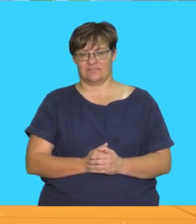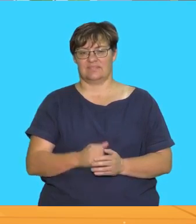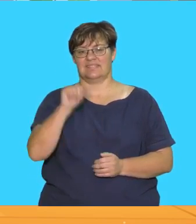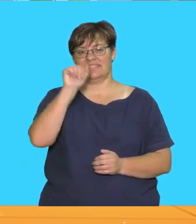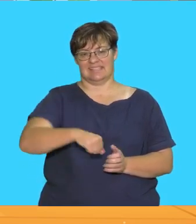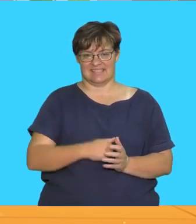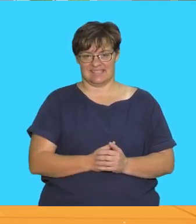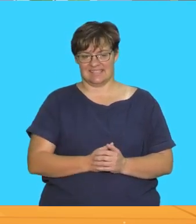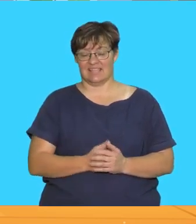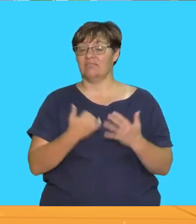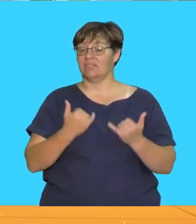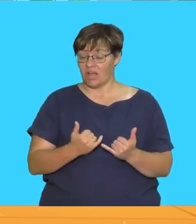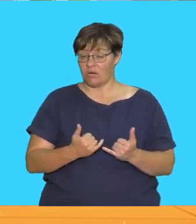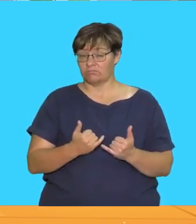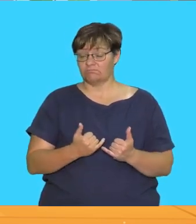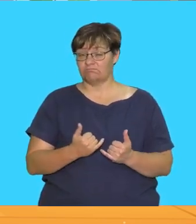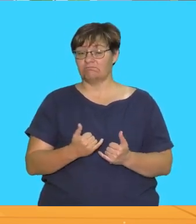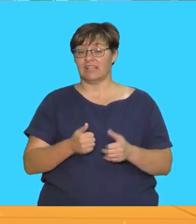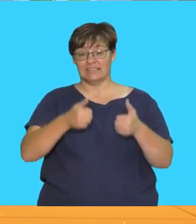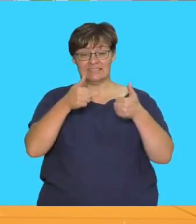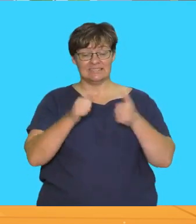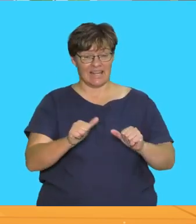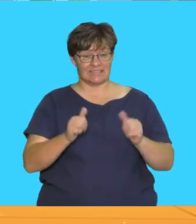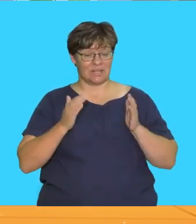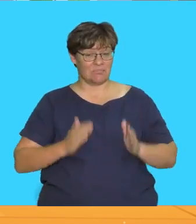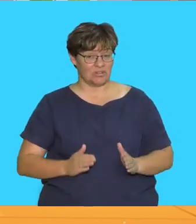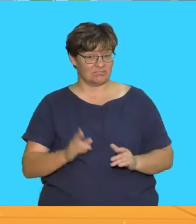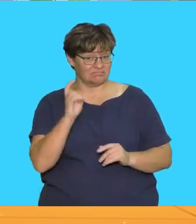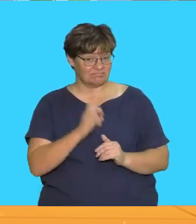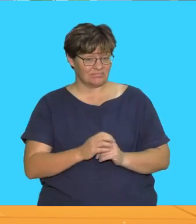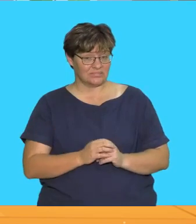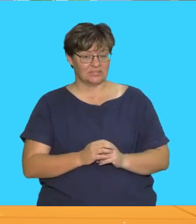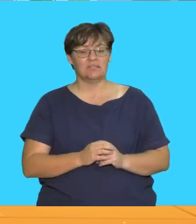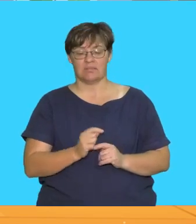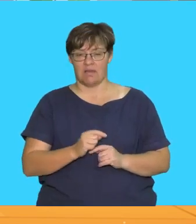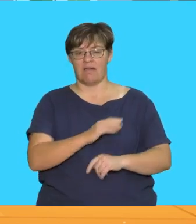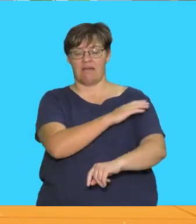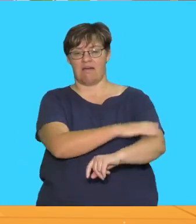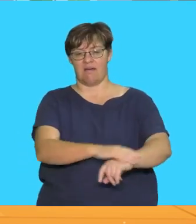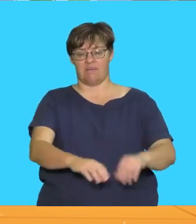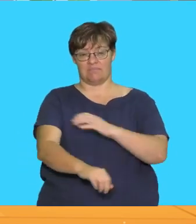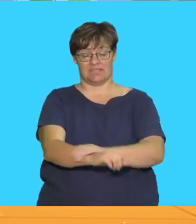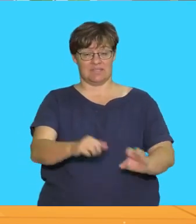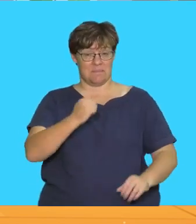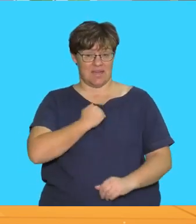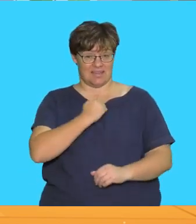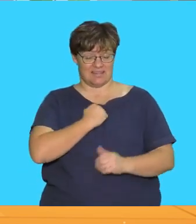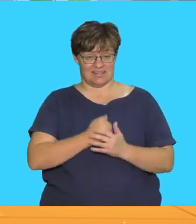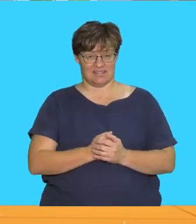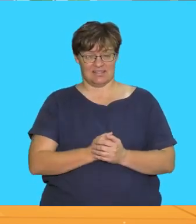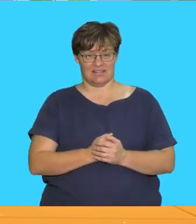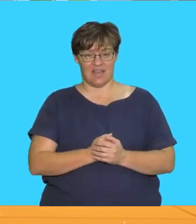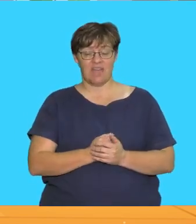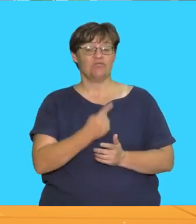yes now listen to the next body part these are my arms as you say it